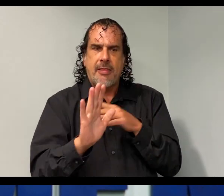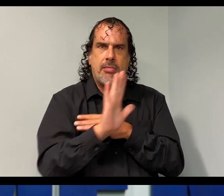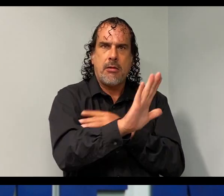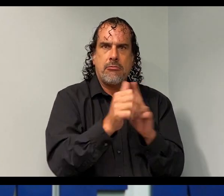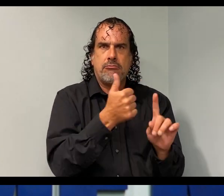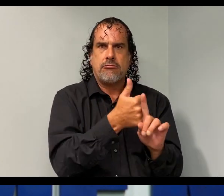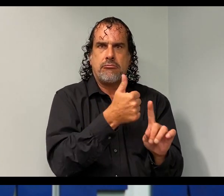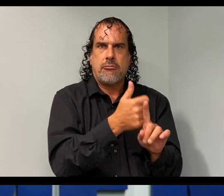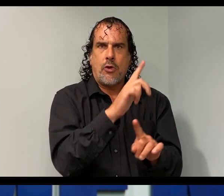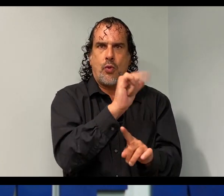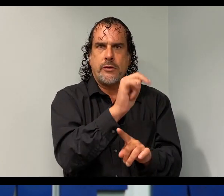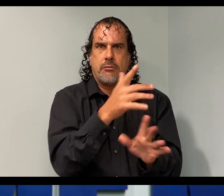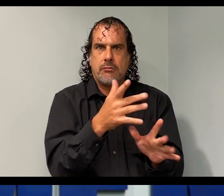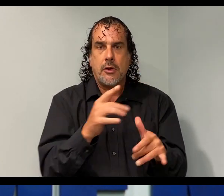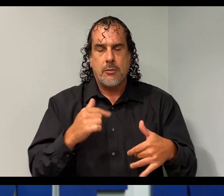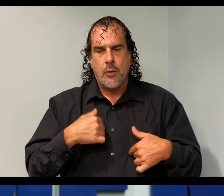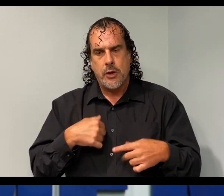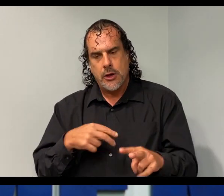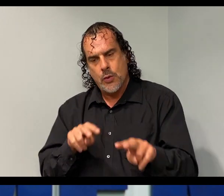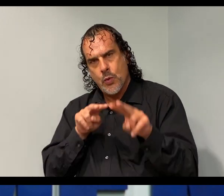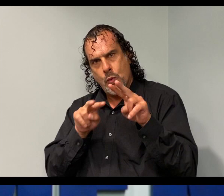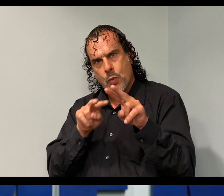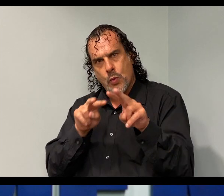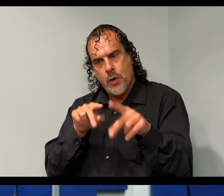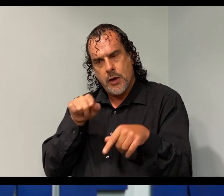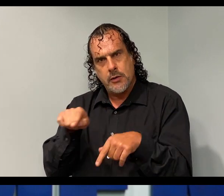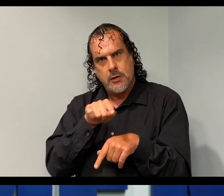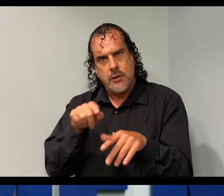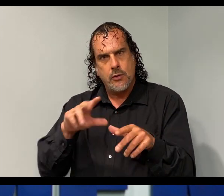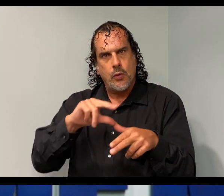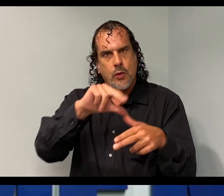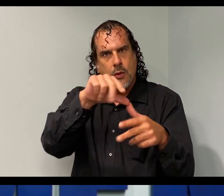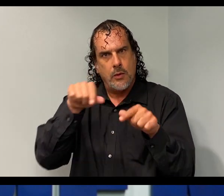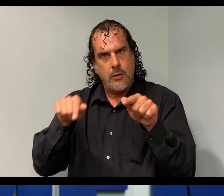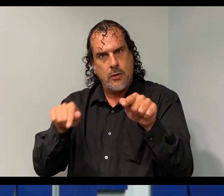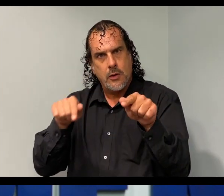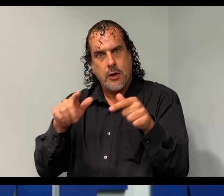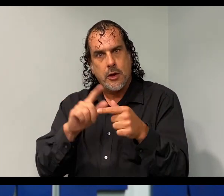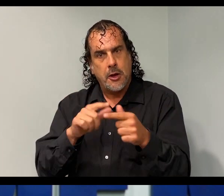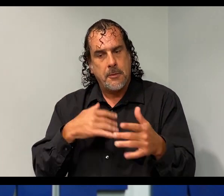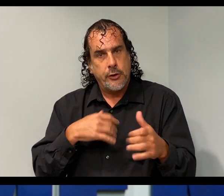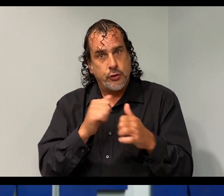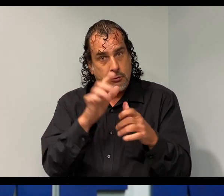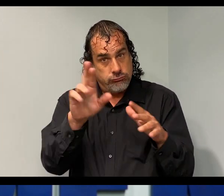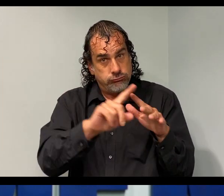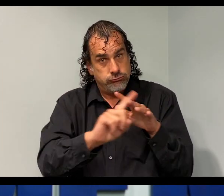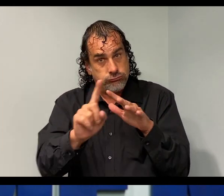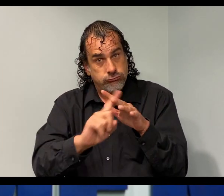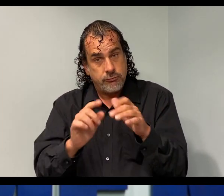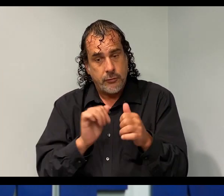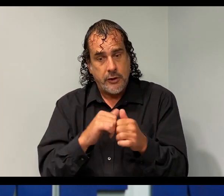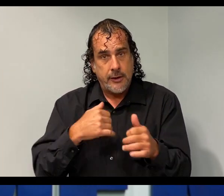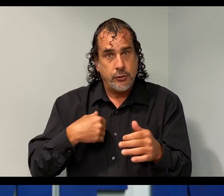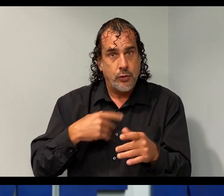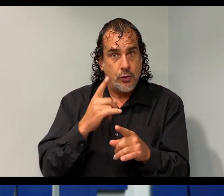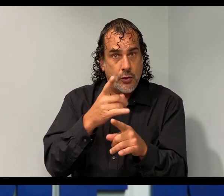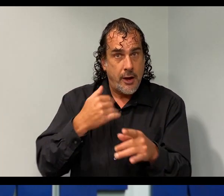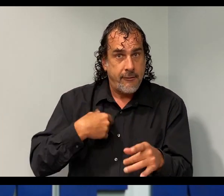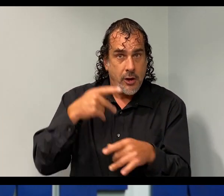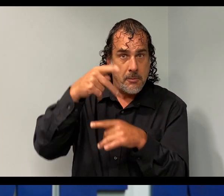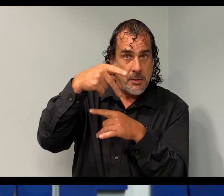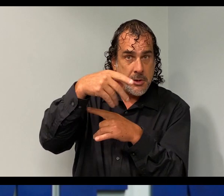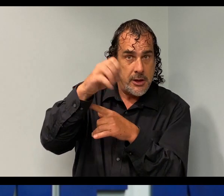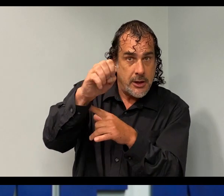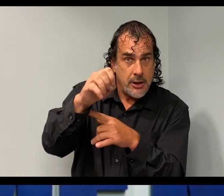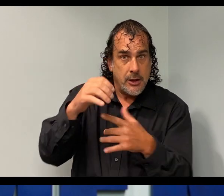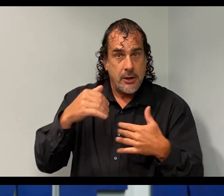local level. But we've got to keep our eyes on these storms. Make sure that you are going to be evacuating. Remember to take PPE with you. Make sure